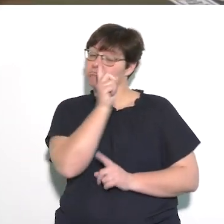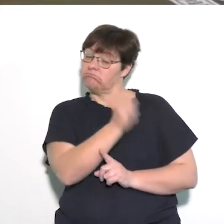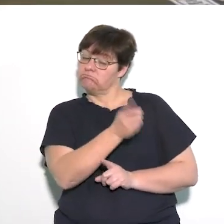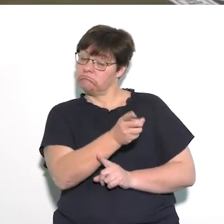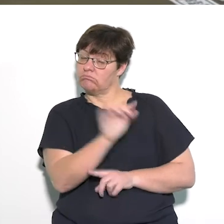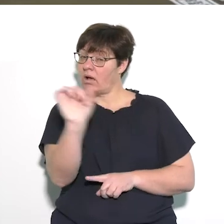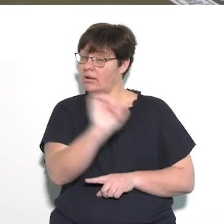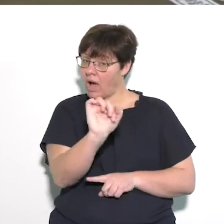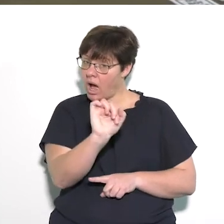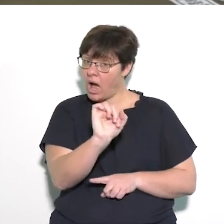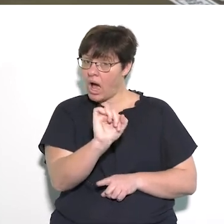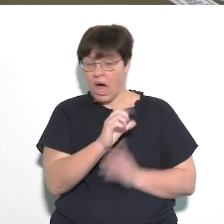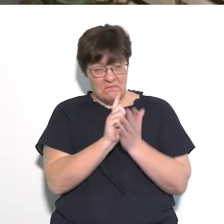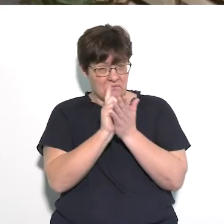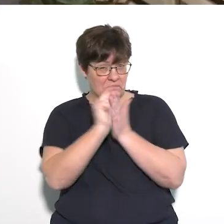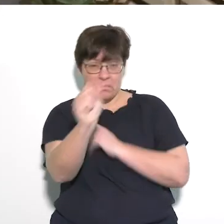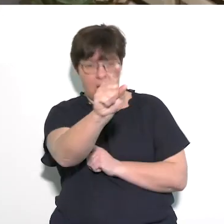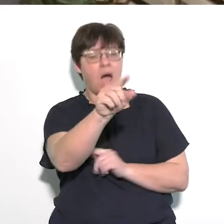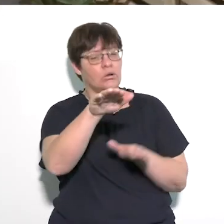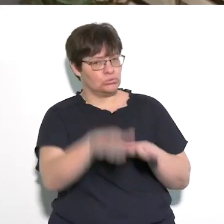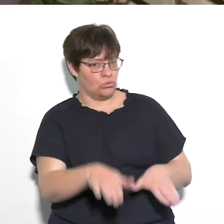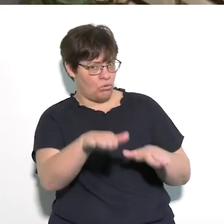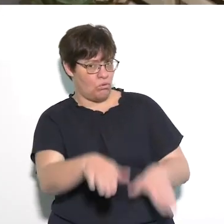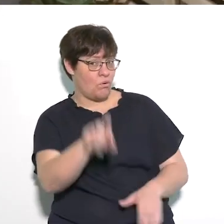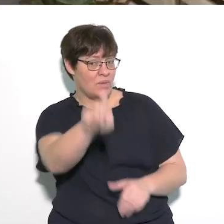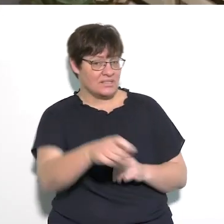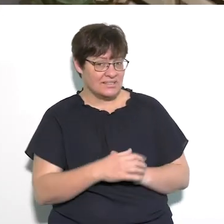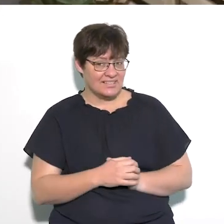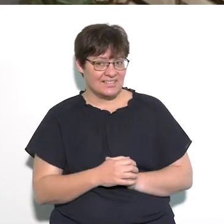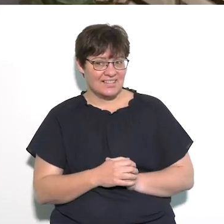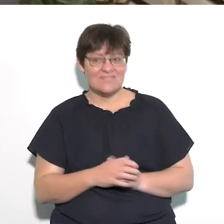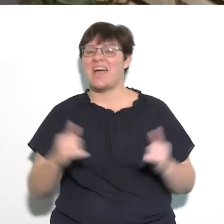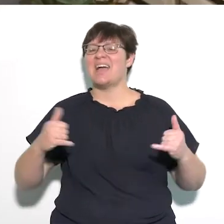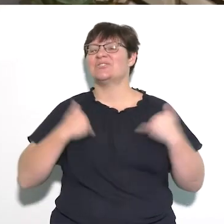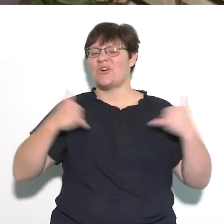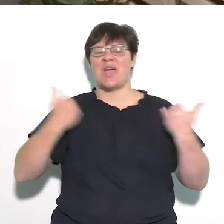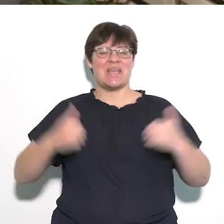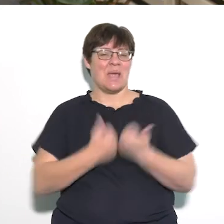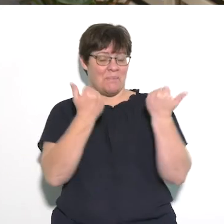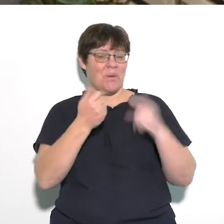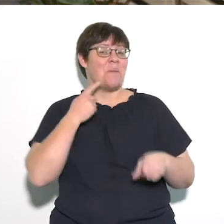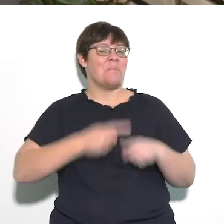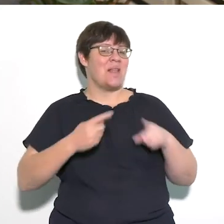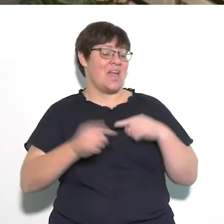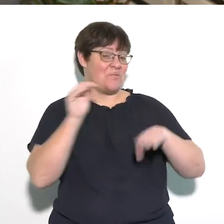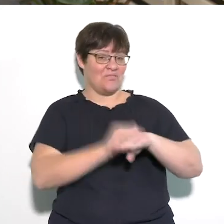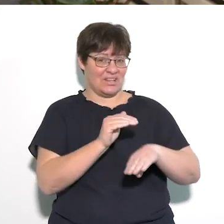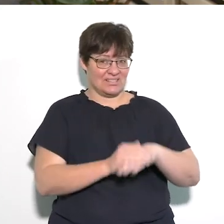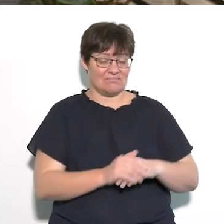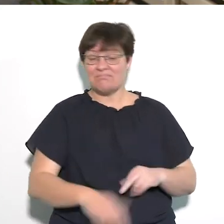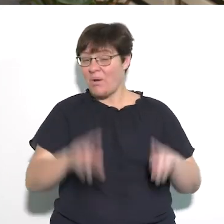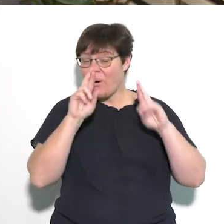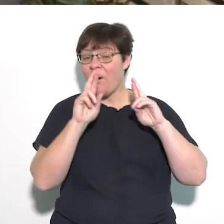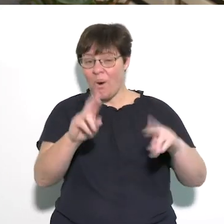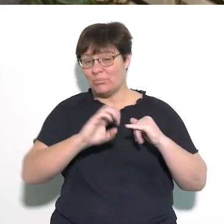caution this car over here to go a bit slower. This is a fun game that you can play with your friend